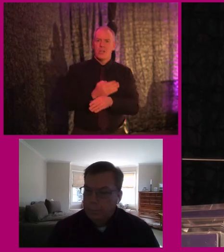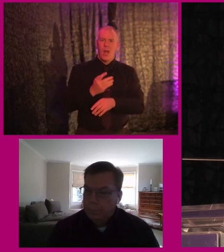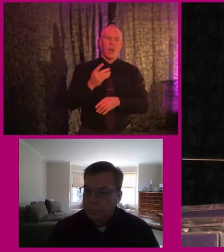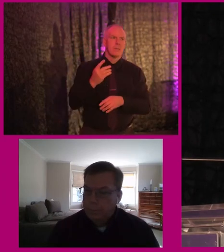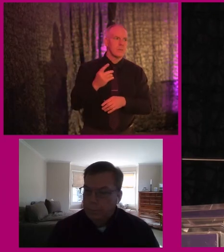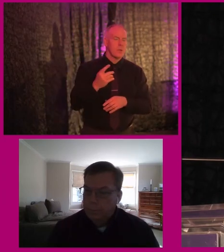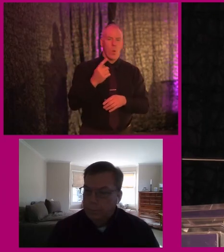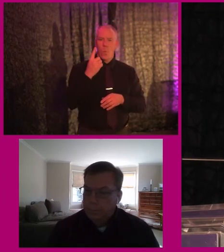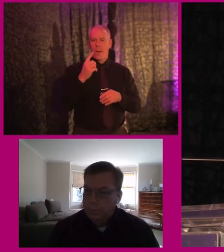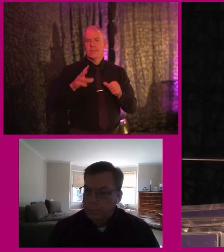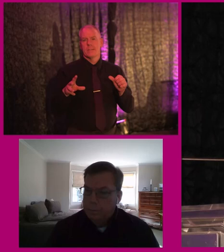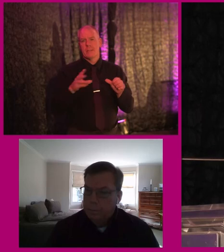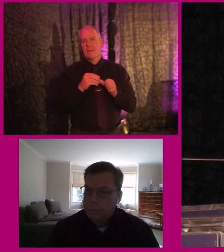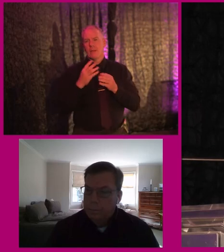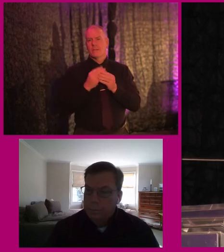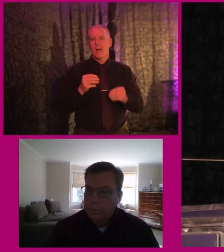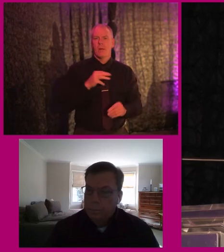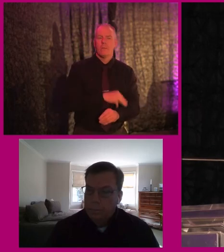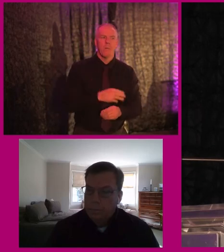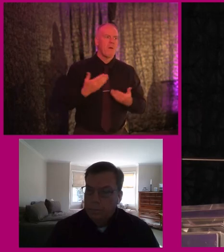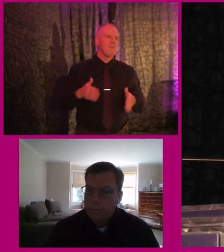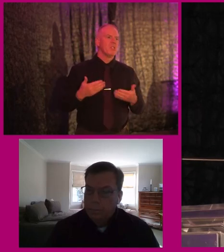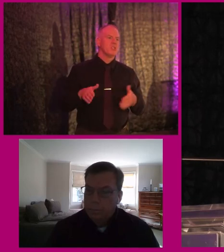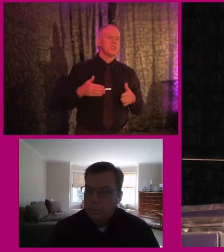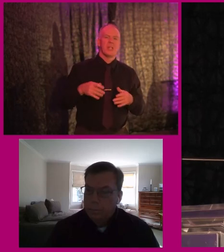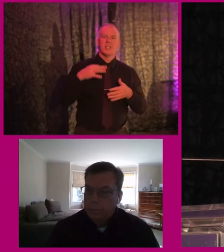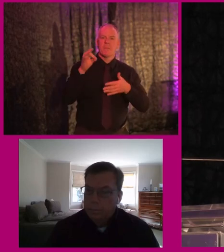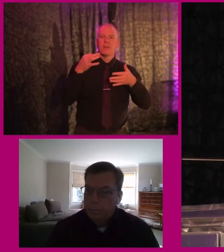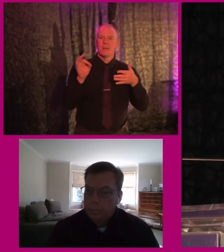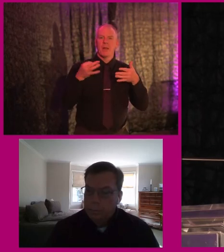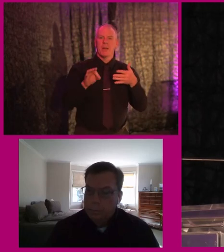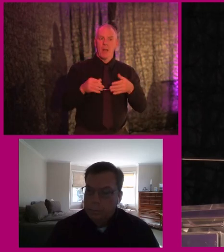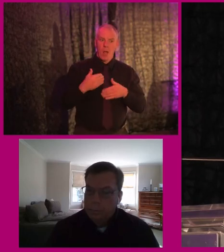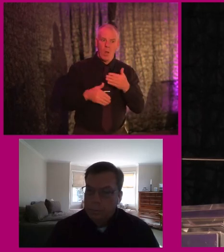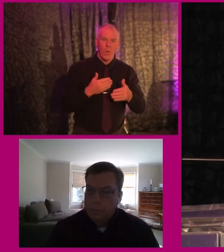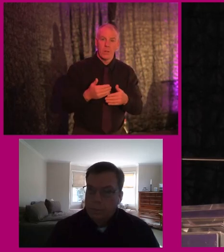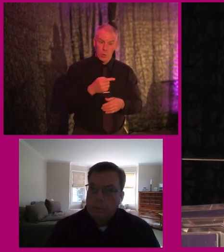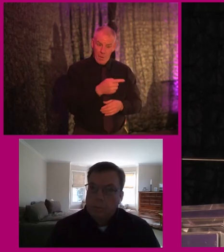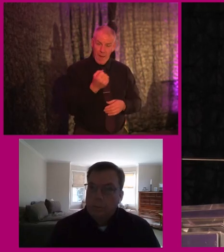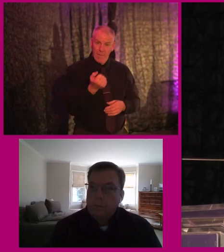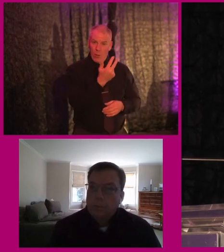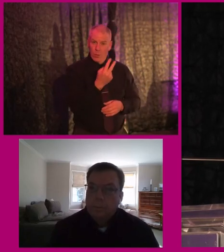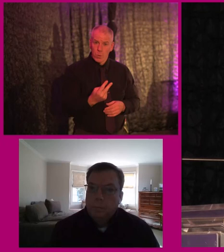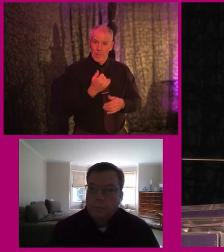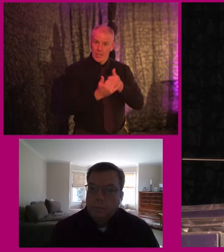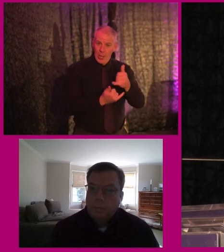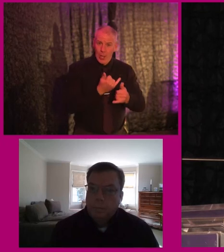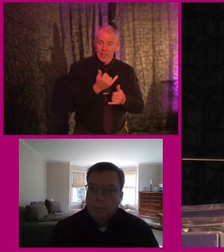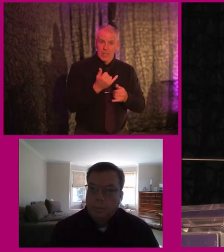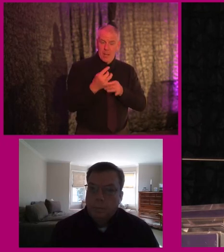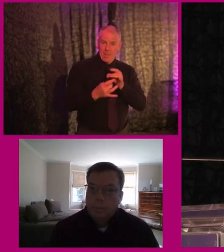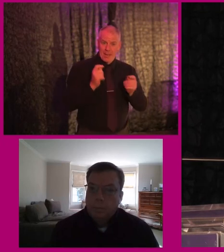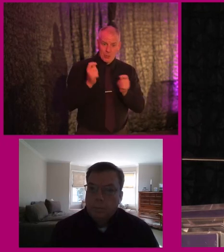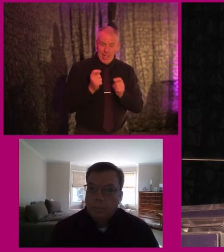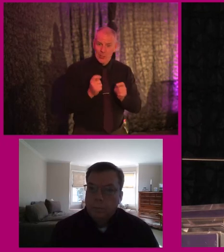particular solution. And then that's it, we've ticked the box. And on we go. You've had 32 years of making